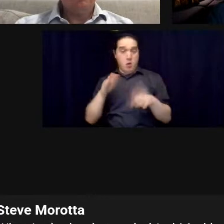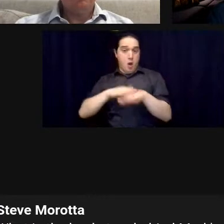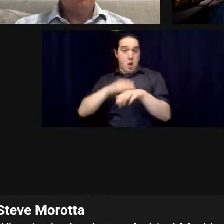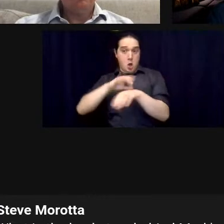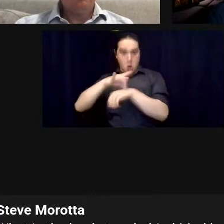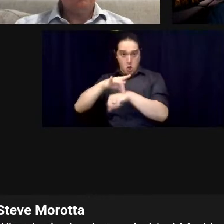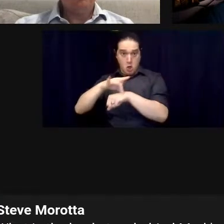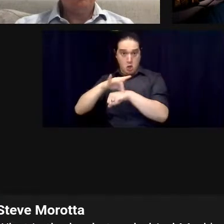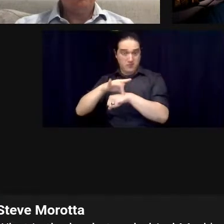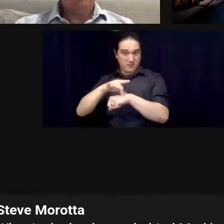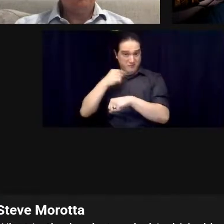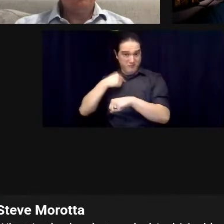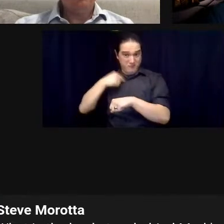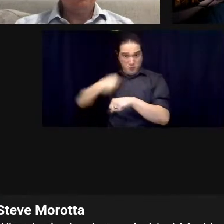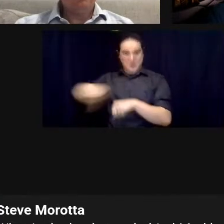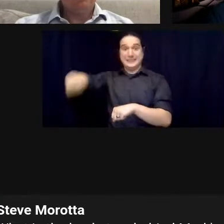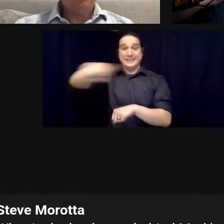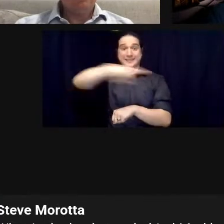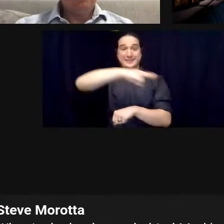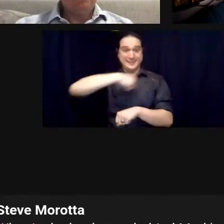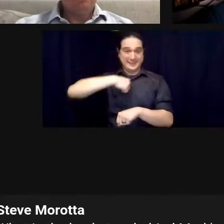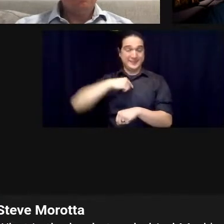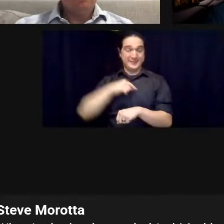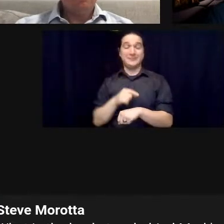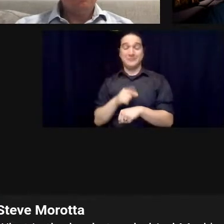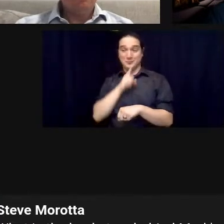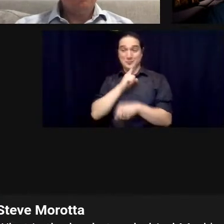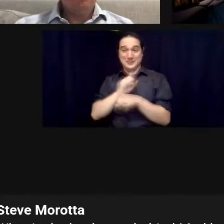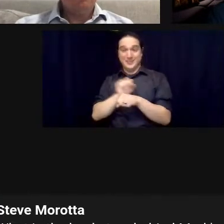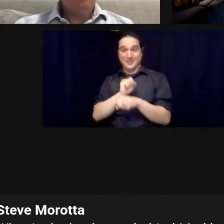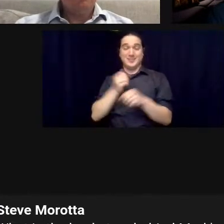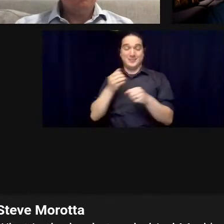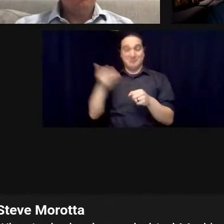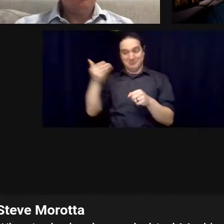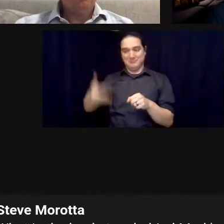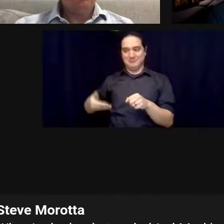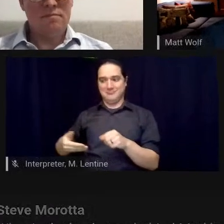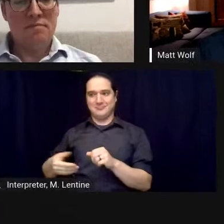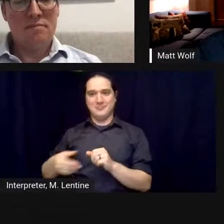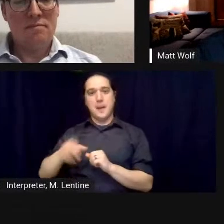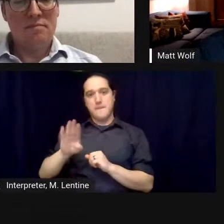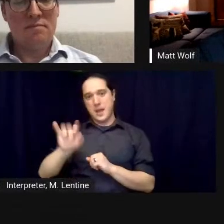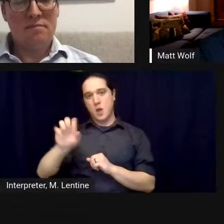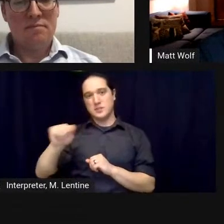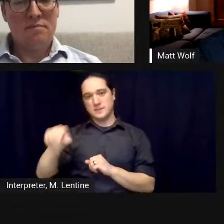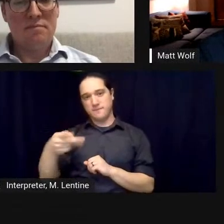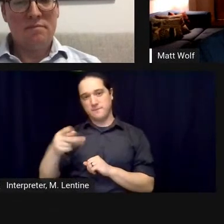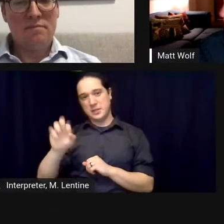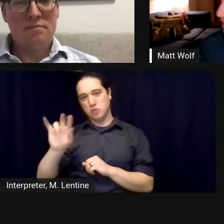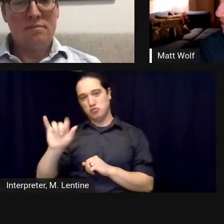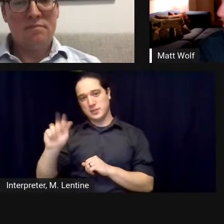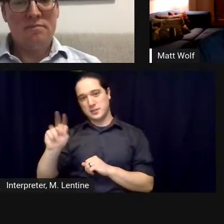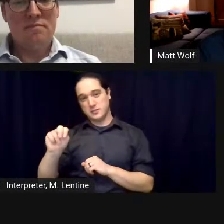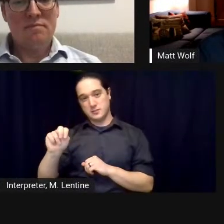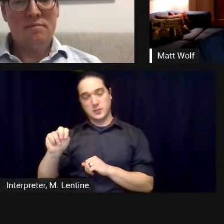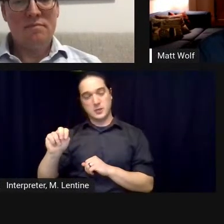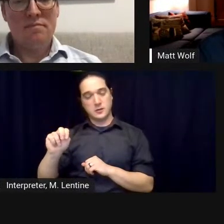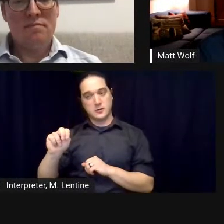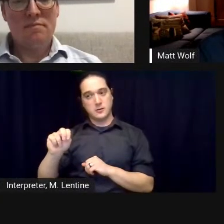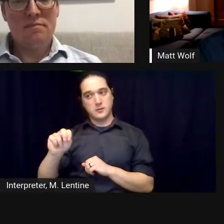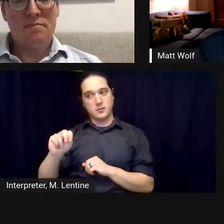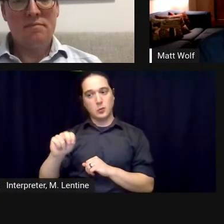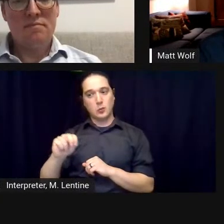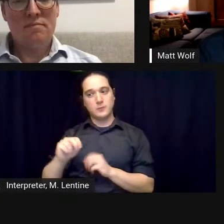really steep because it was such a small system that there were no no small actions no anonymous actions